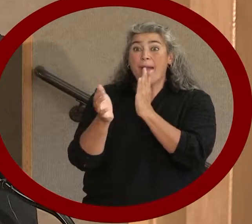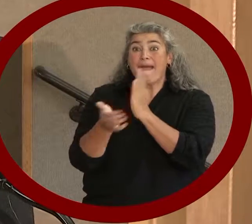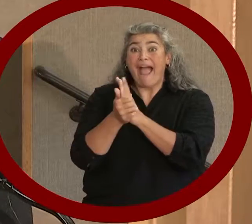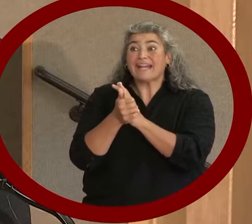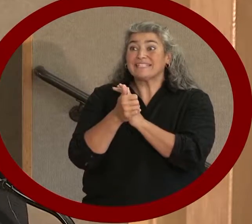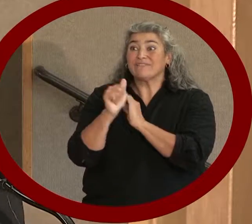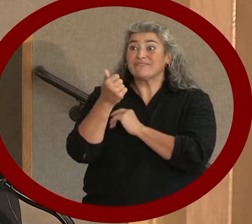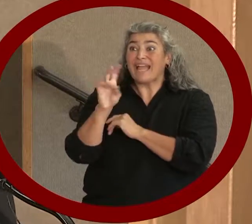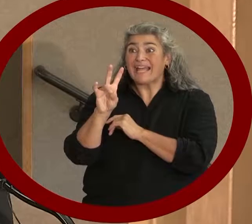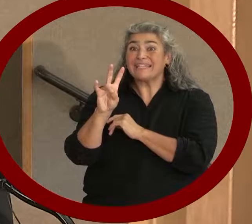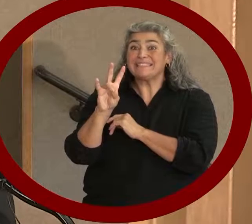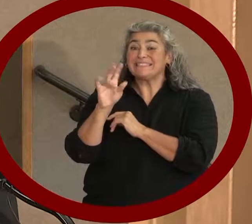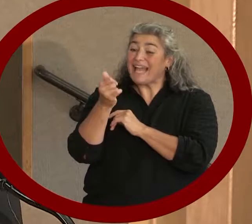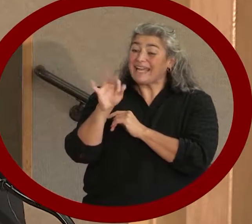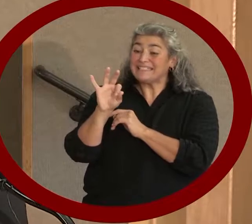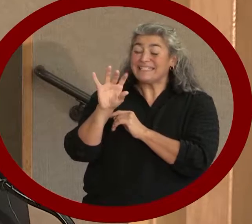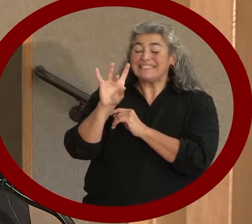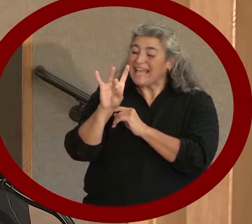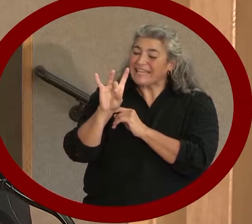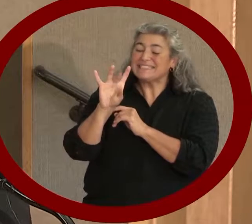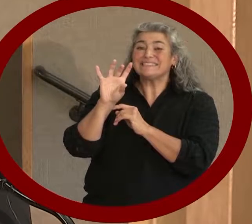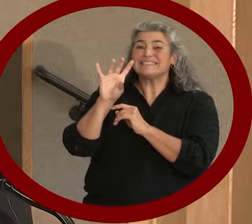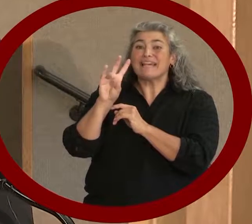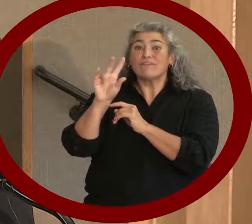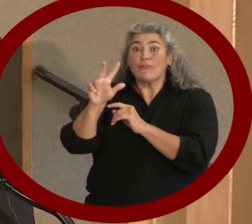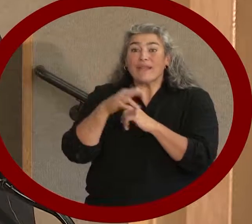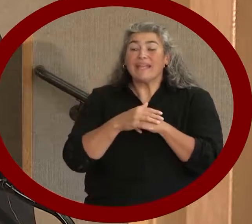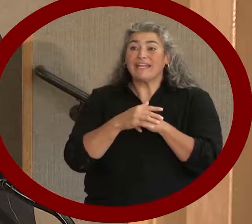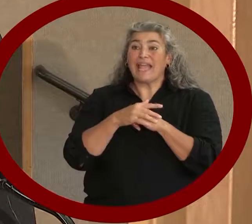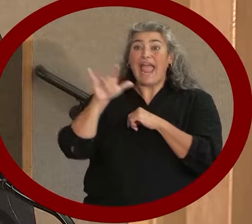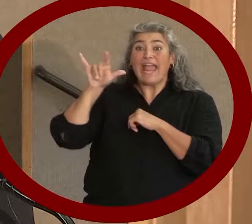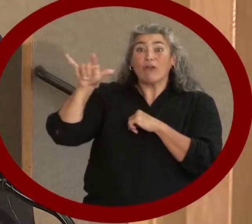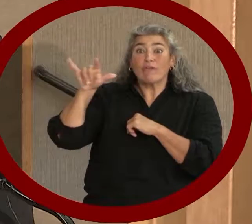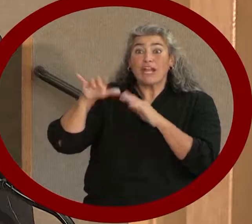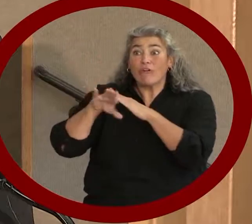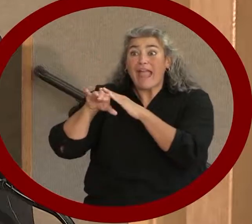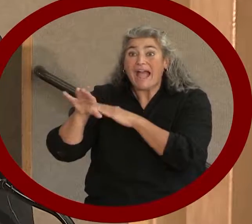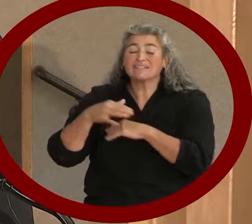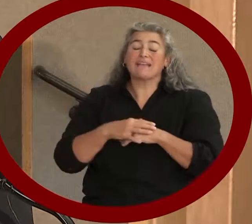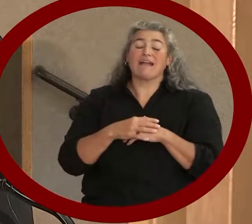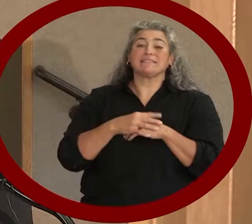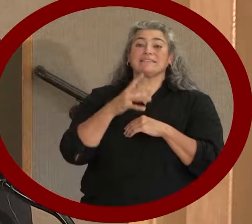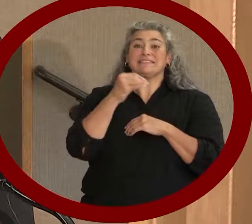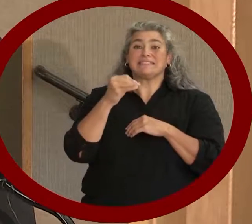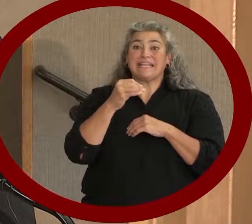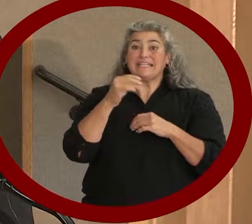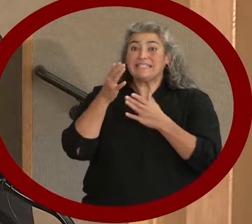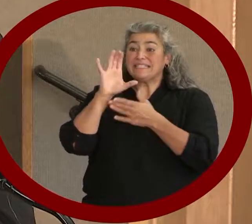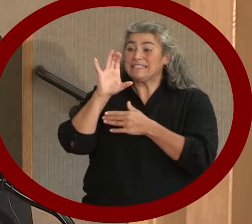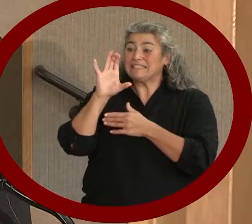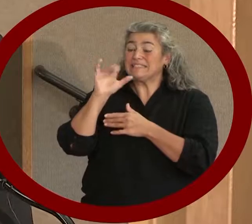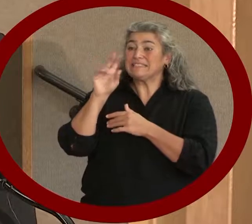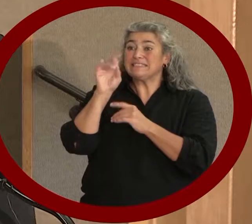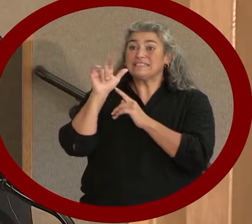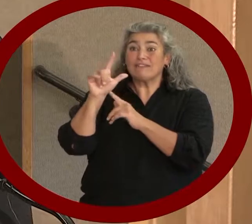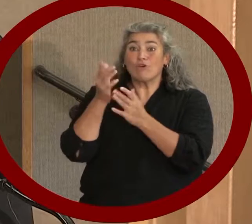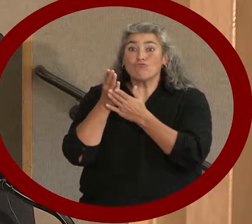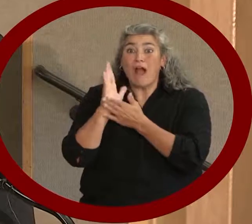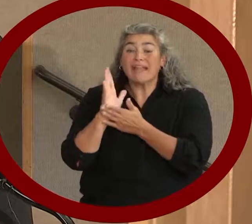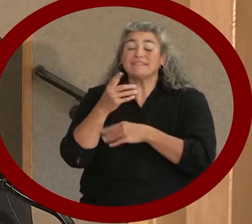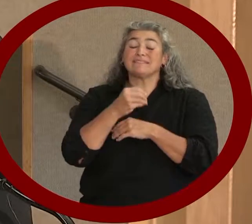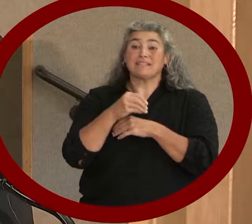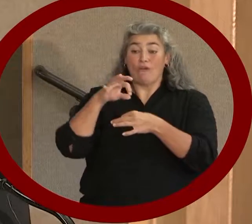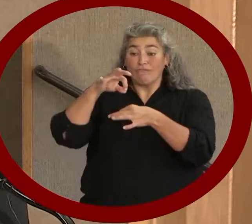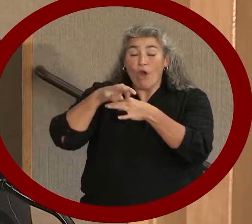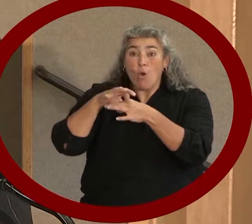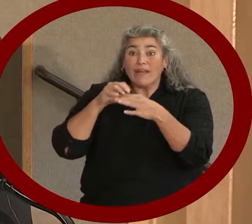the Air Carrier Access Act, the Civil Rights for Institutionalized Person Act, the Voting Accessibility